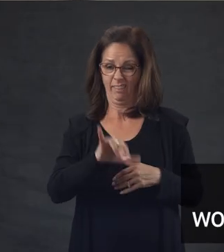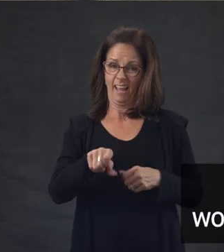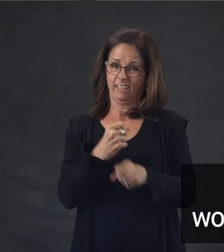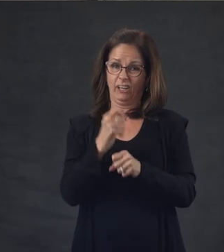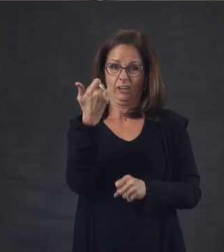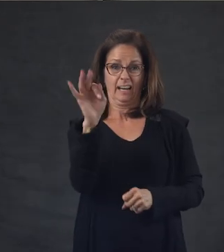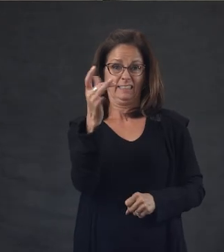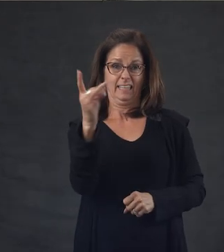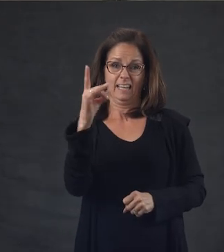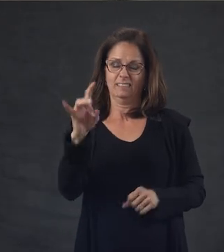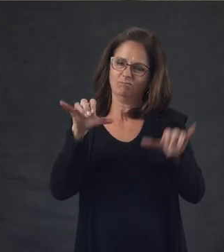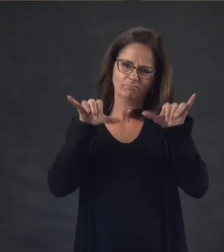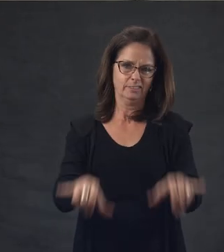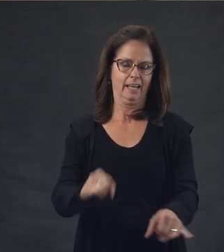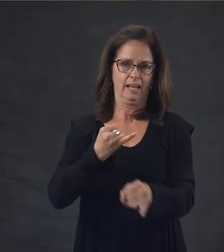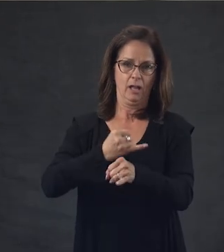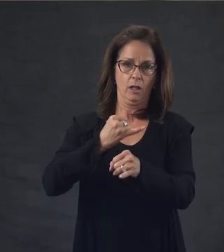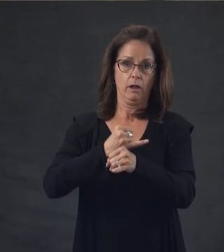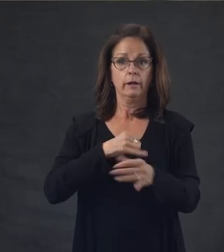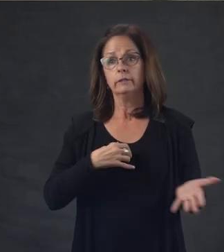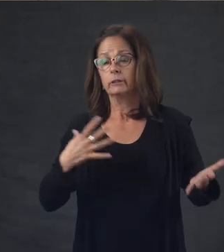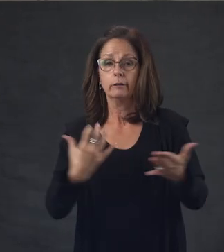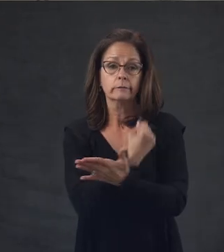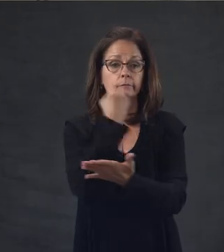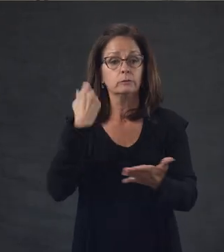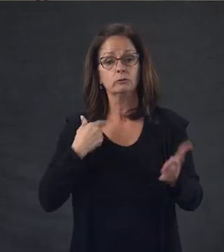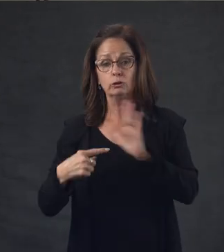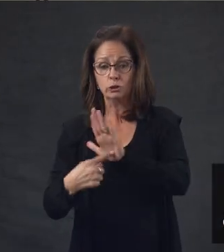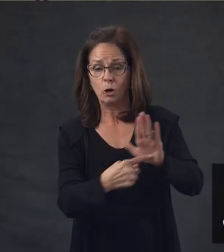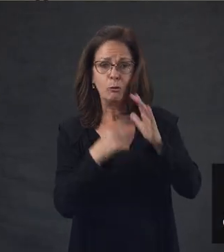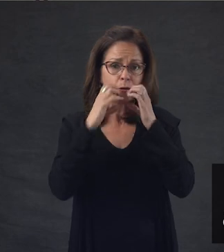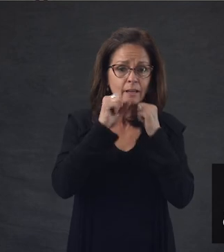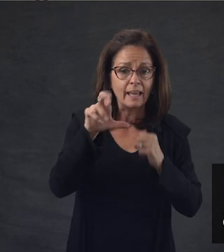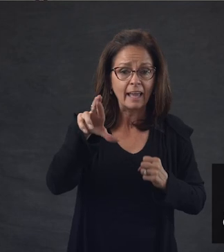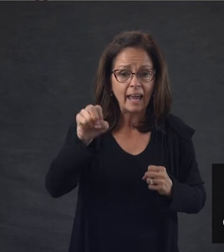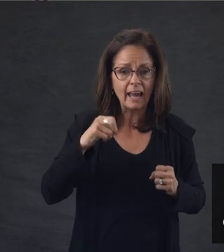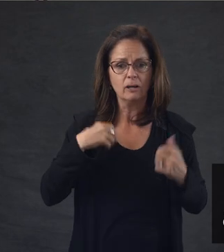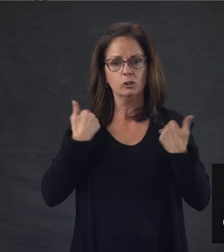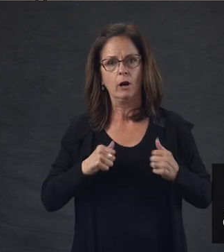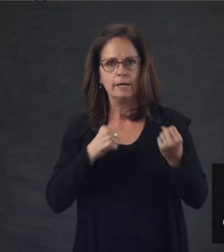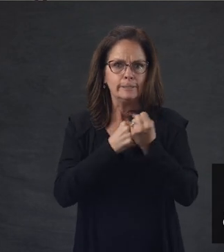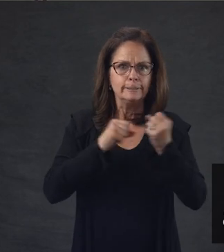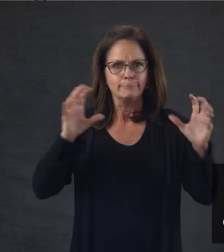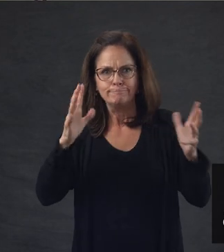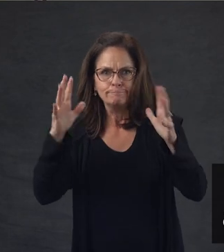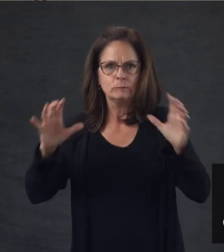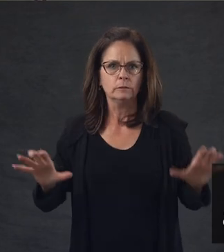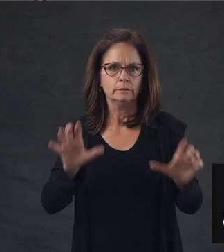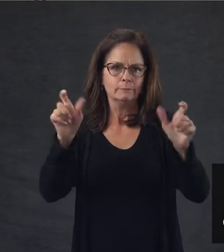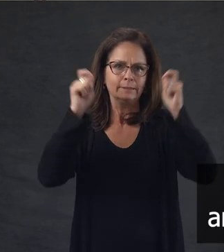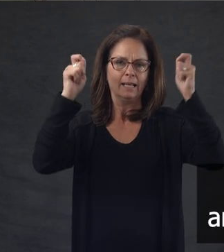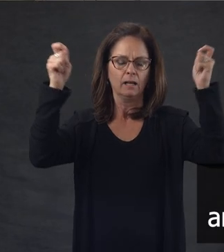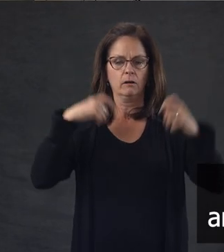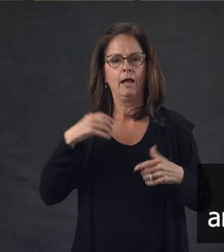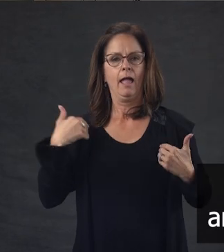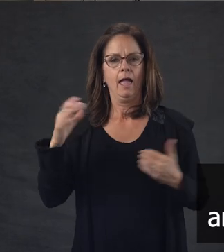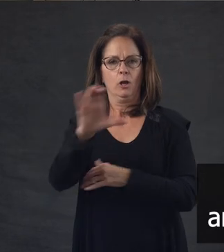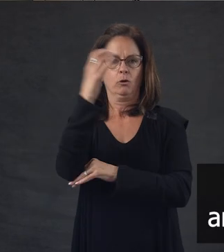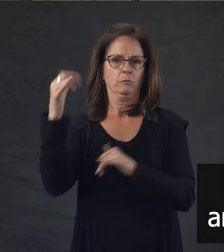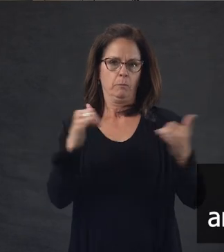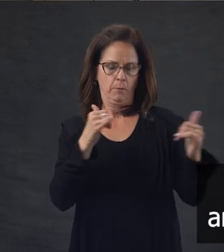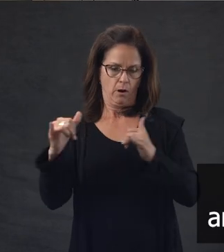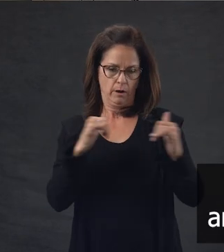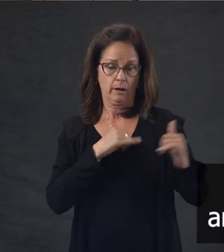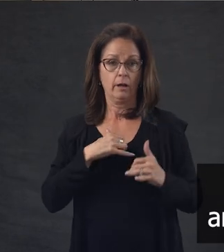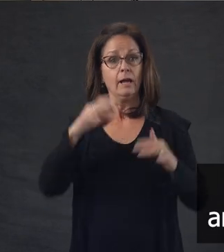home for Christmas. But that year, most stayed through the holidays. To spread a little cheer and show how much they cared, Christmas parties